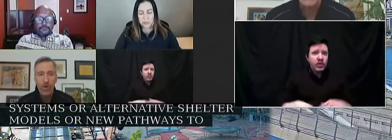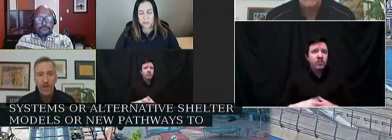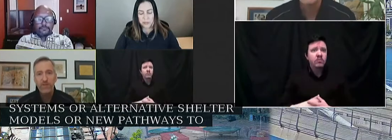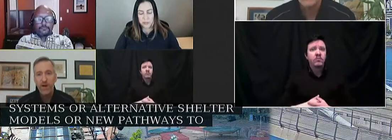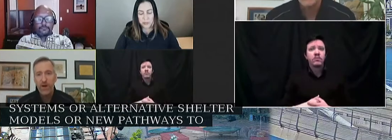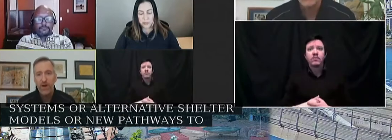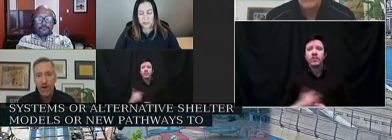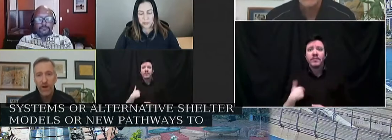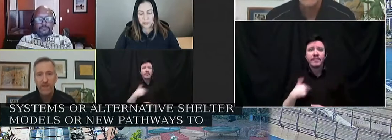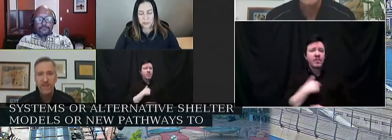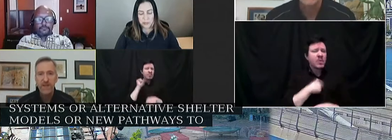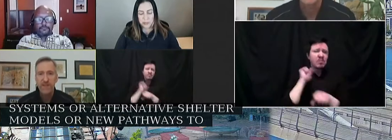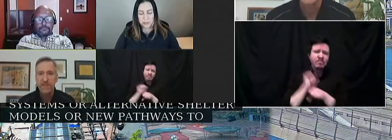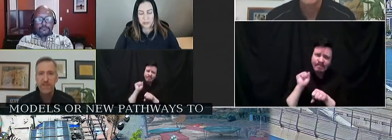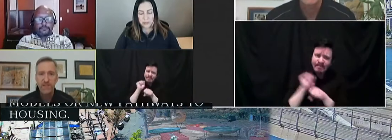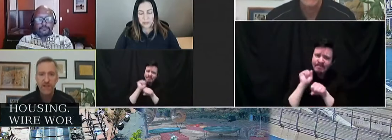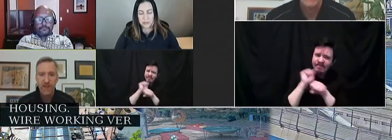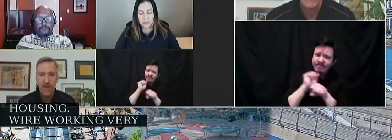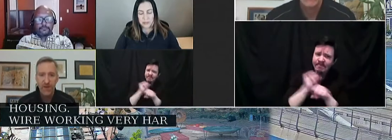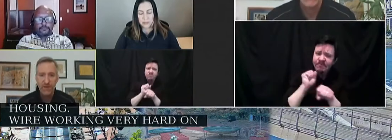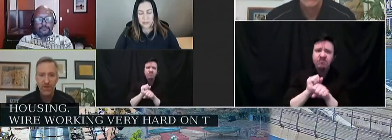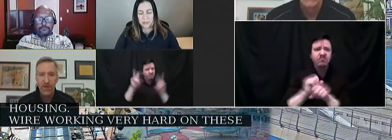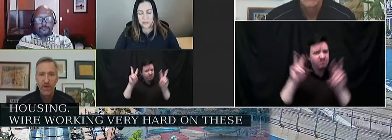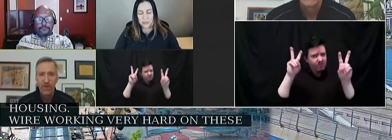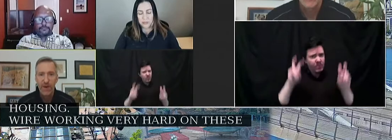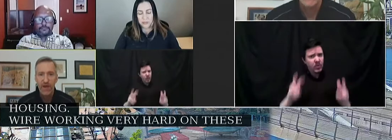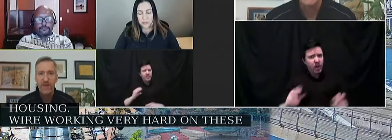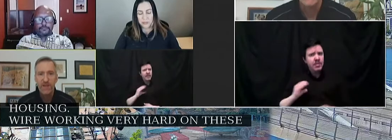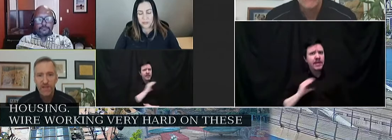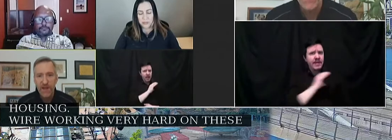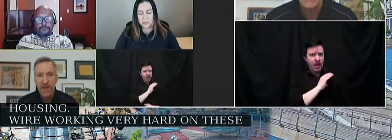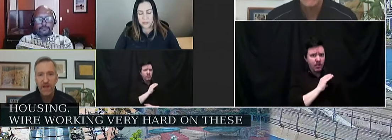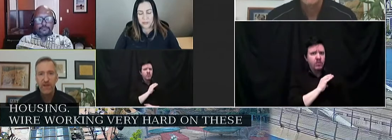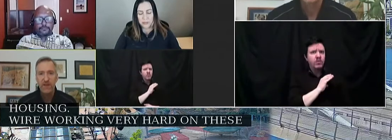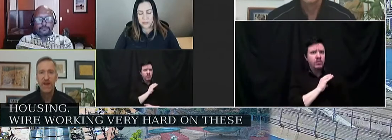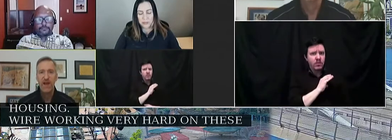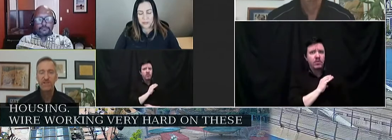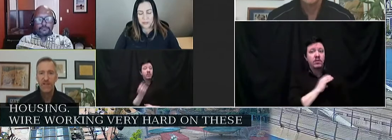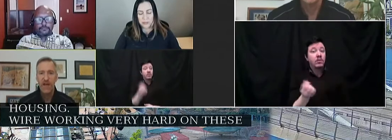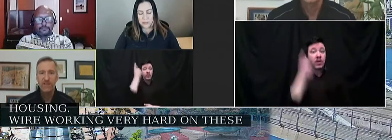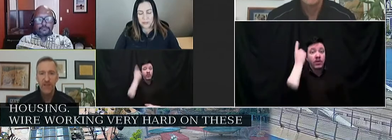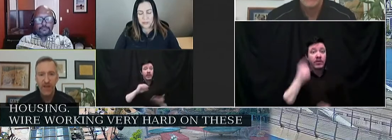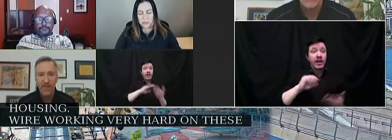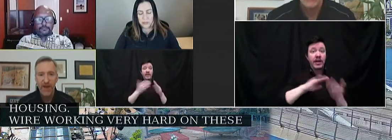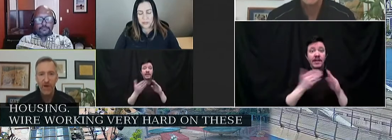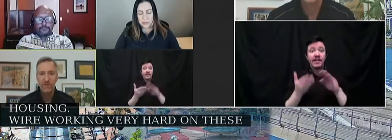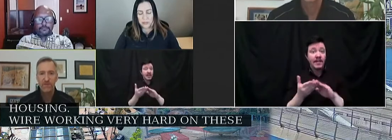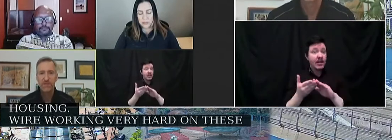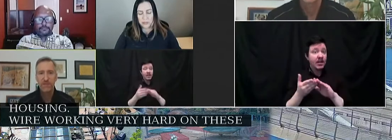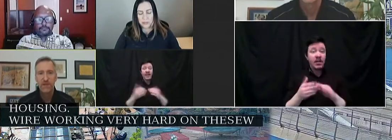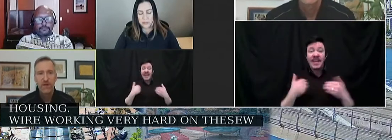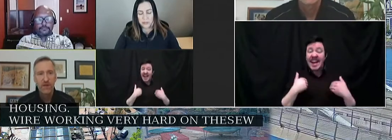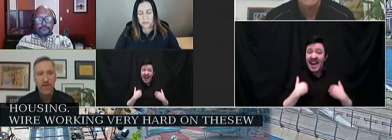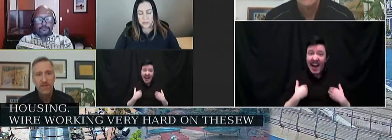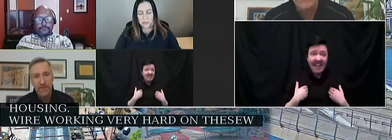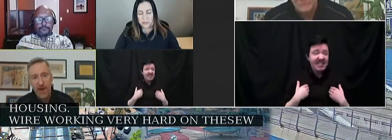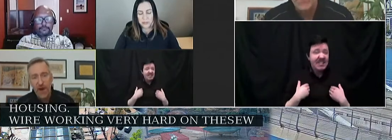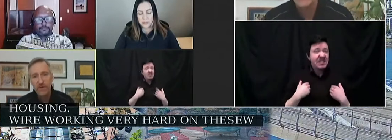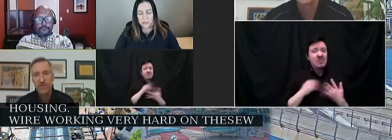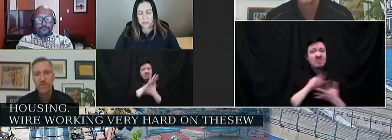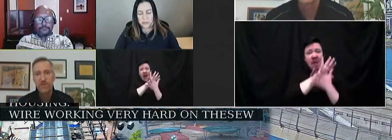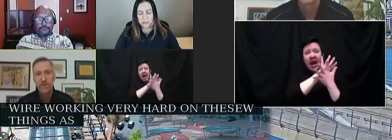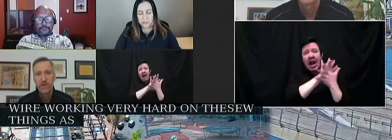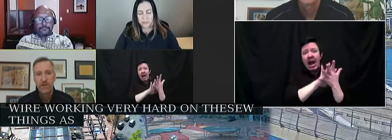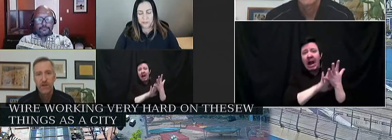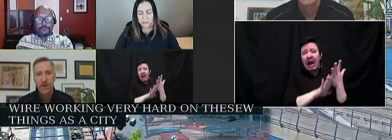We're working very hard on these things as a city council, but in a city that has tens and thousands, tens